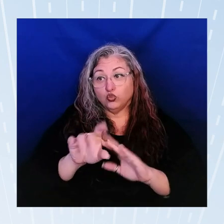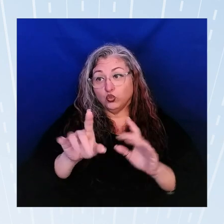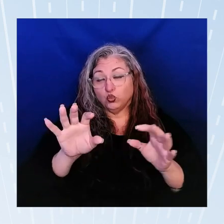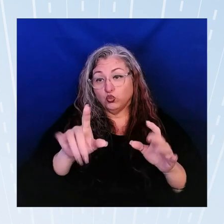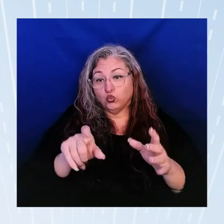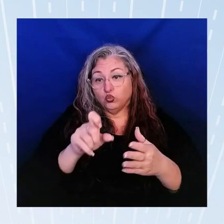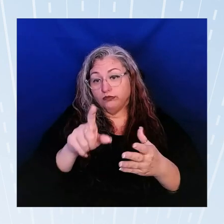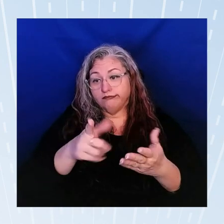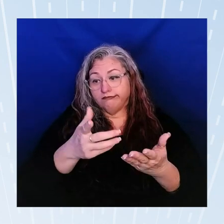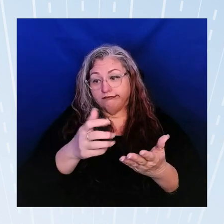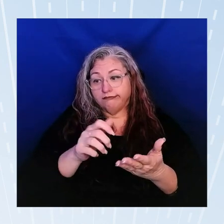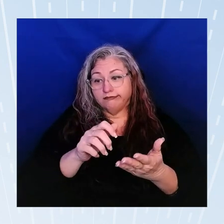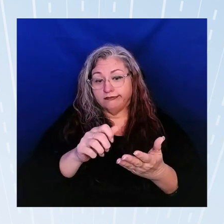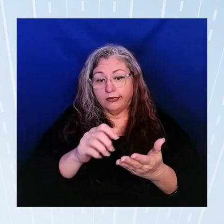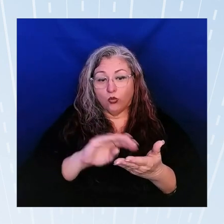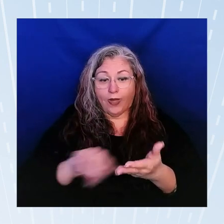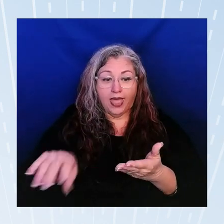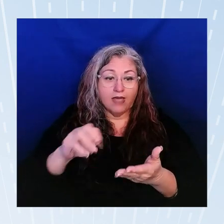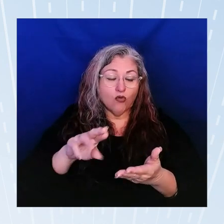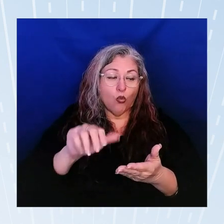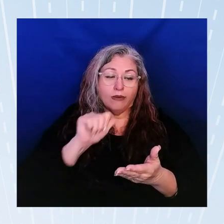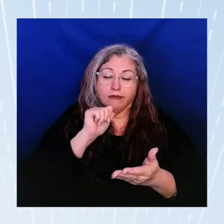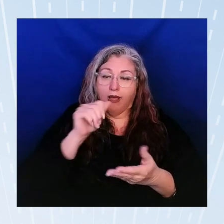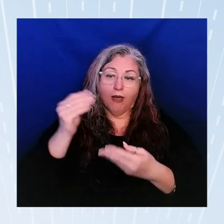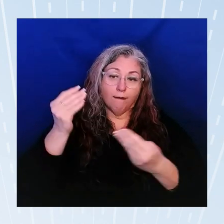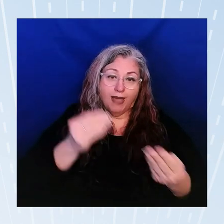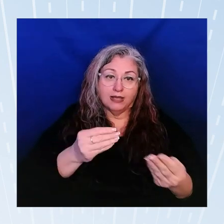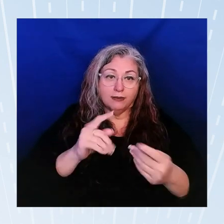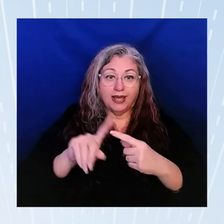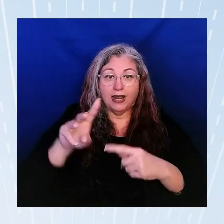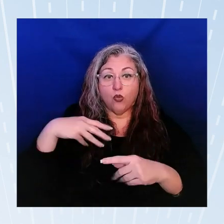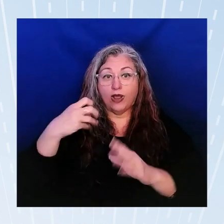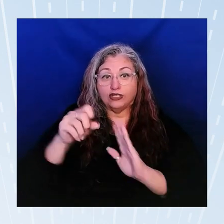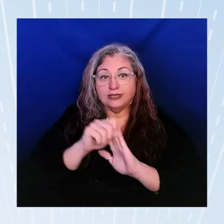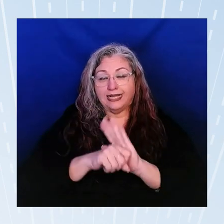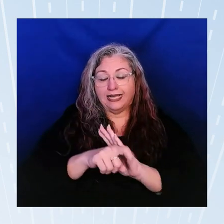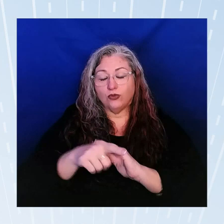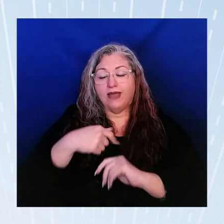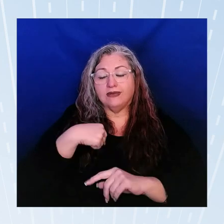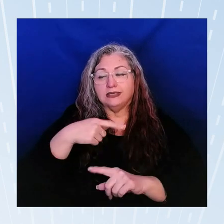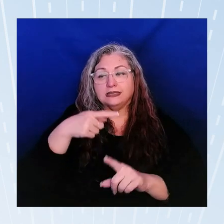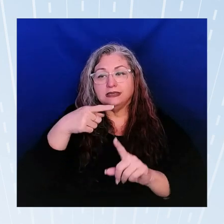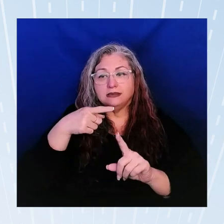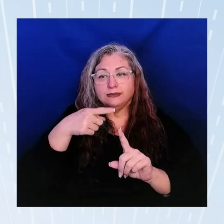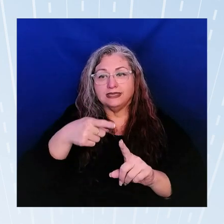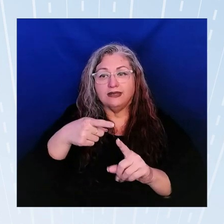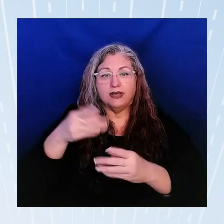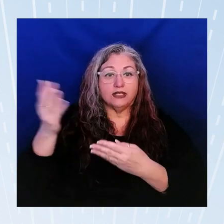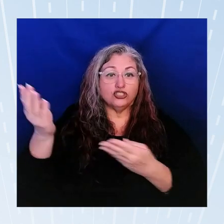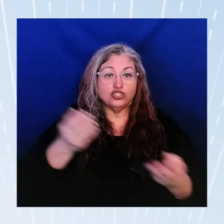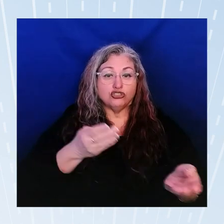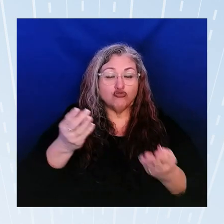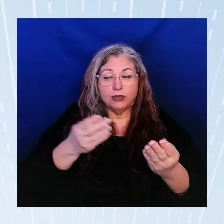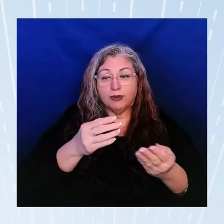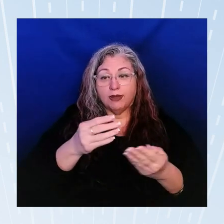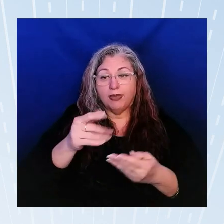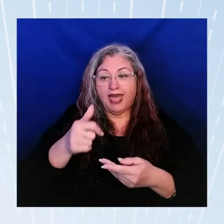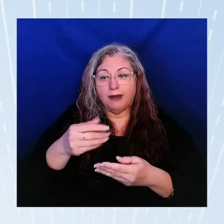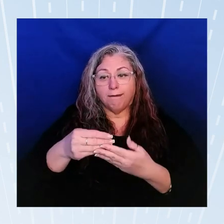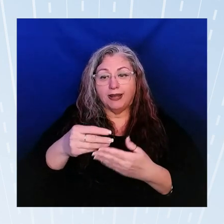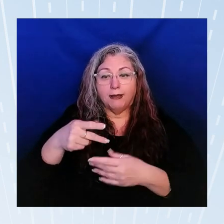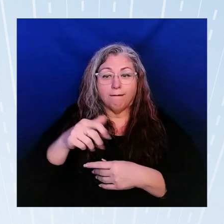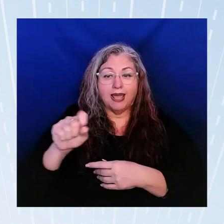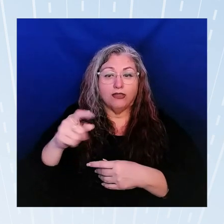pass it on at all now in Washington state there are certain streams of those pass-through fundings where there's